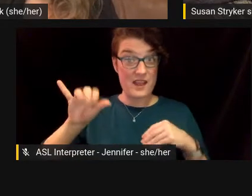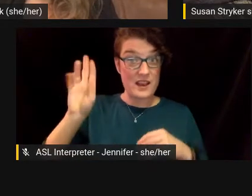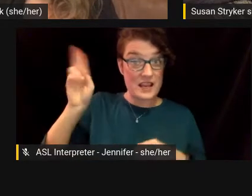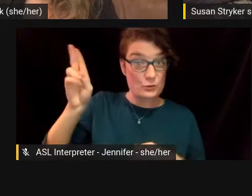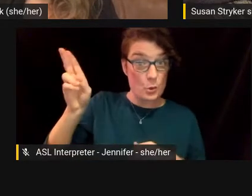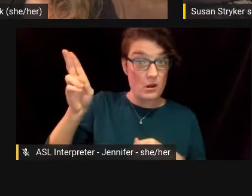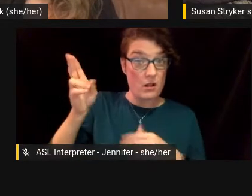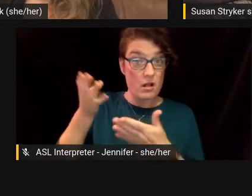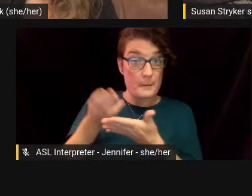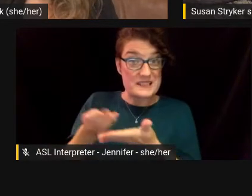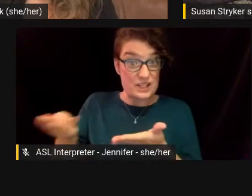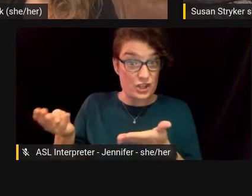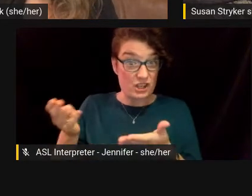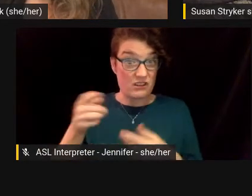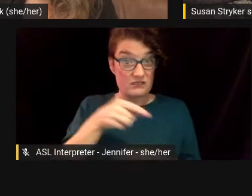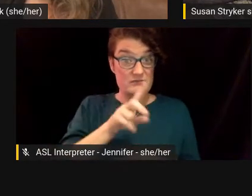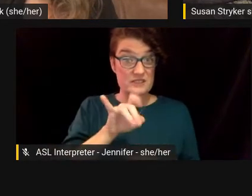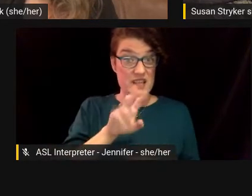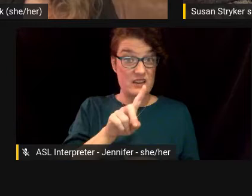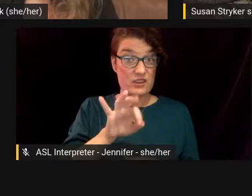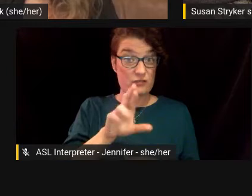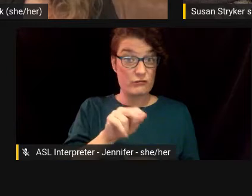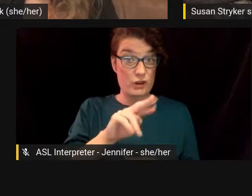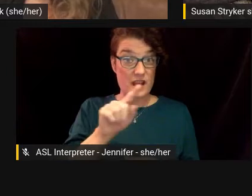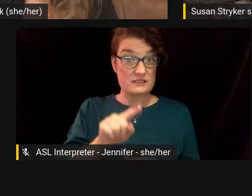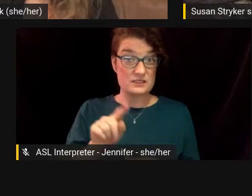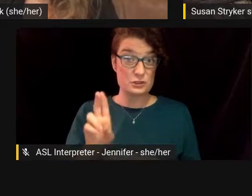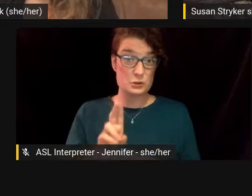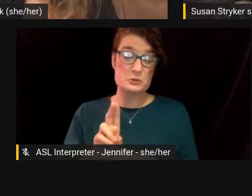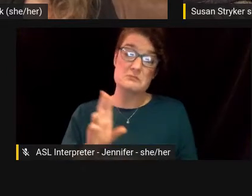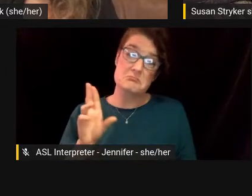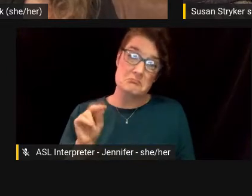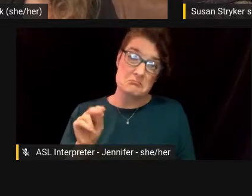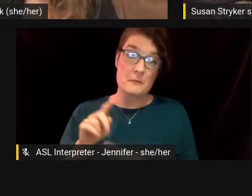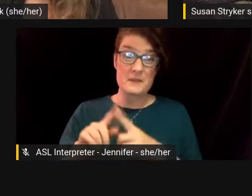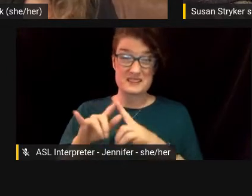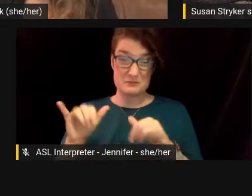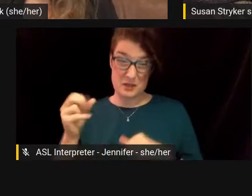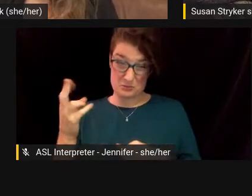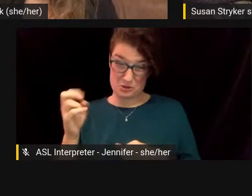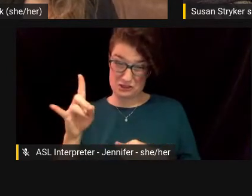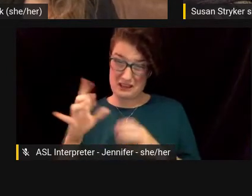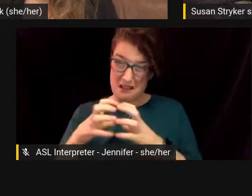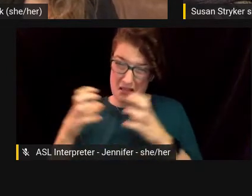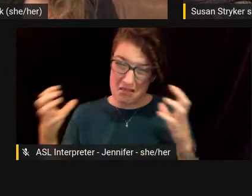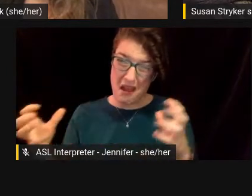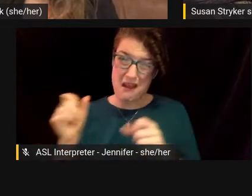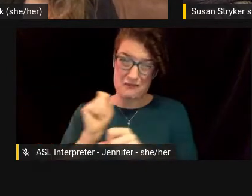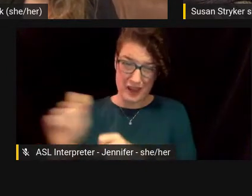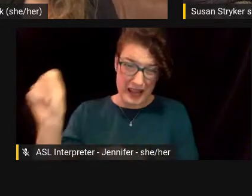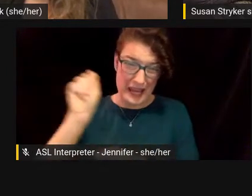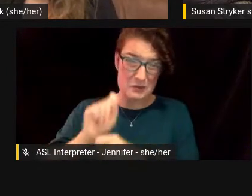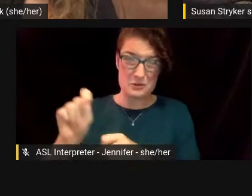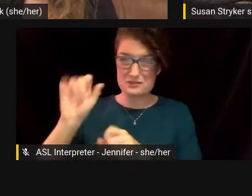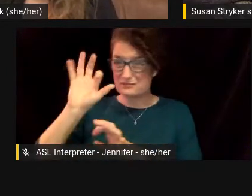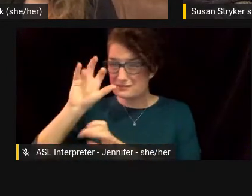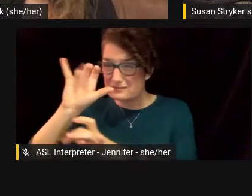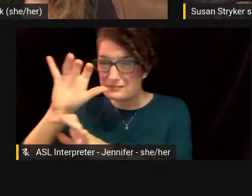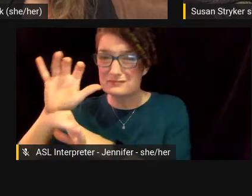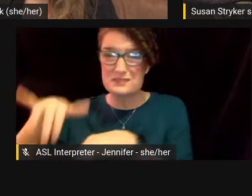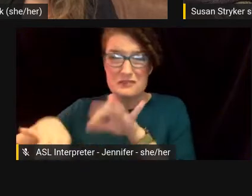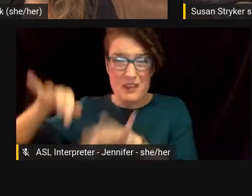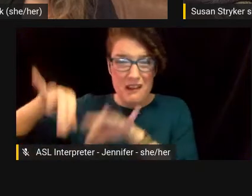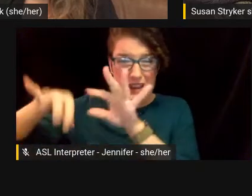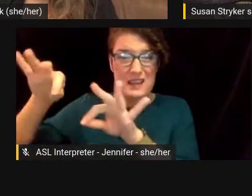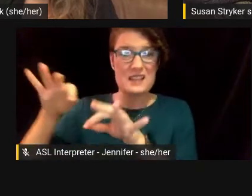David France included in the film. And on the other hand, she also did a lot of labor to, like, find where that material was and